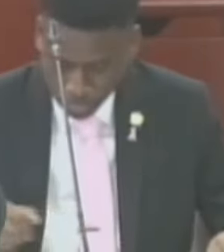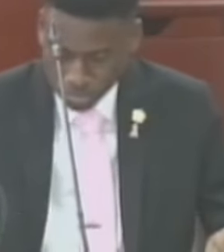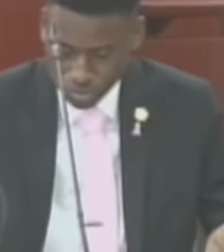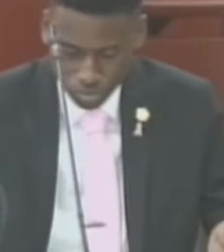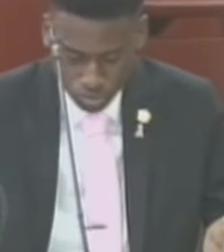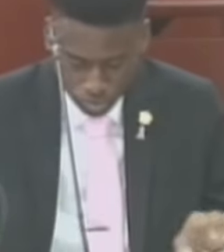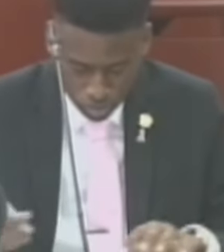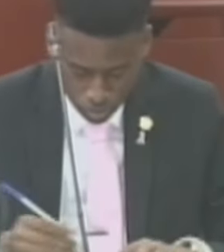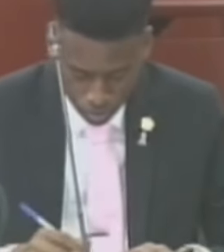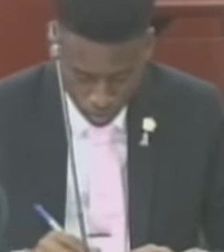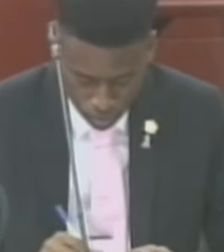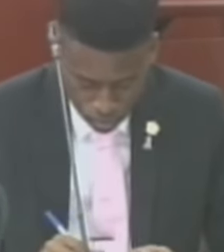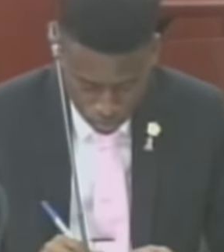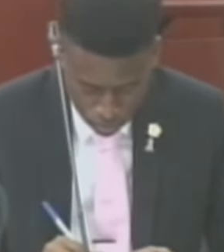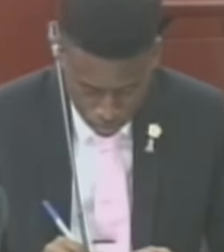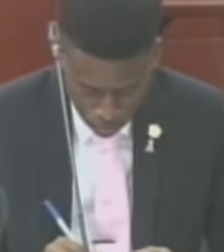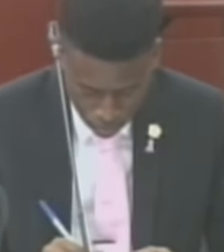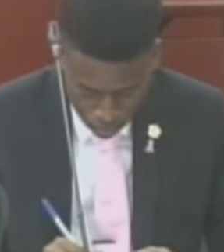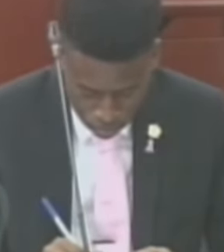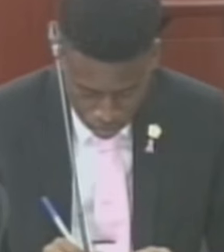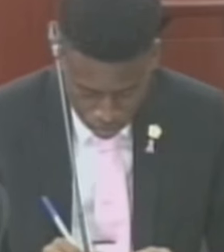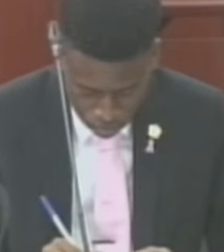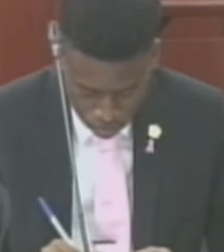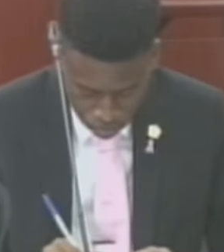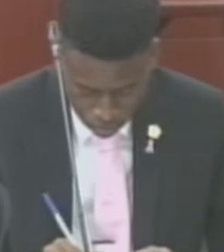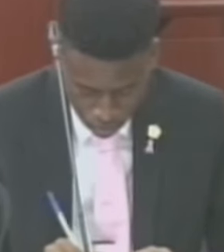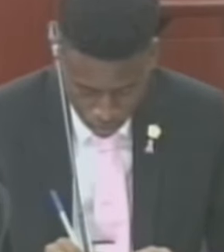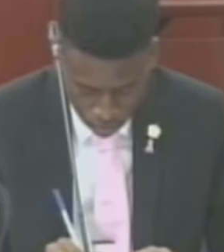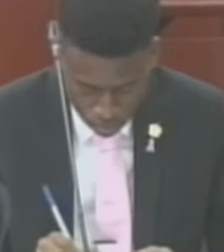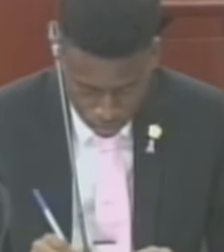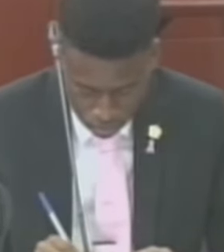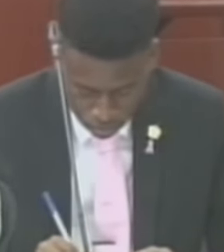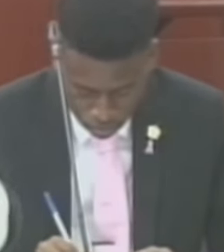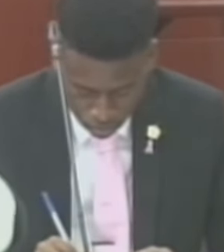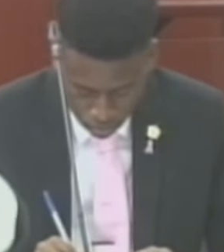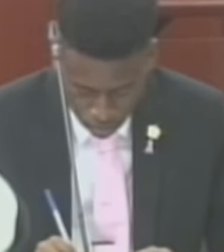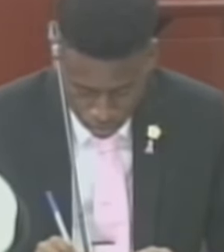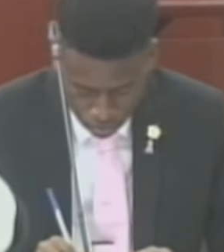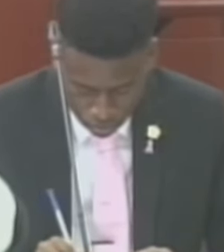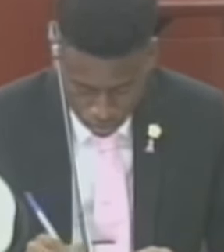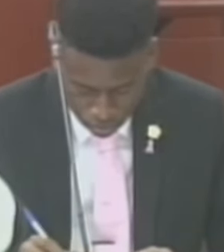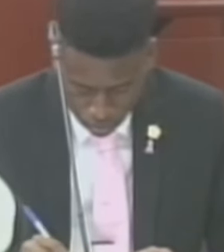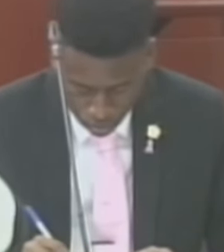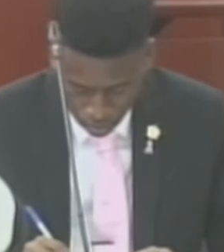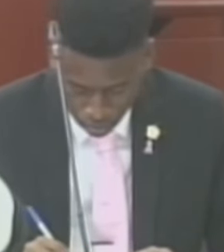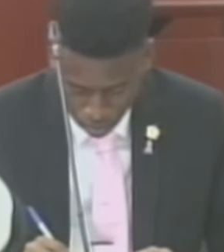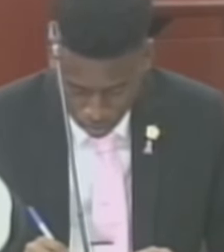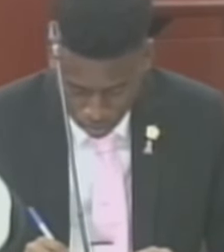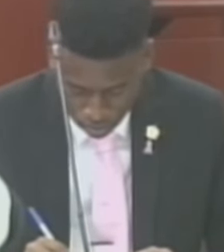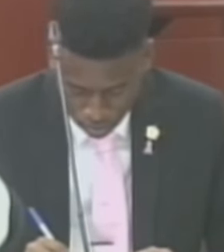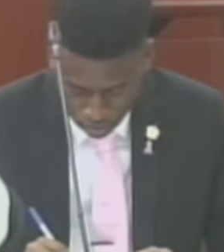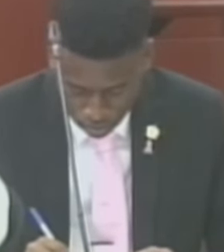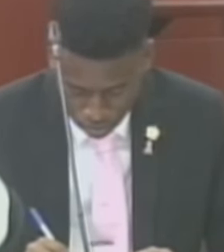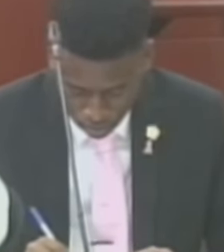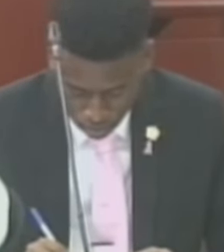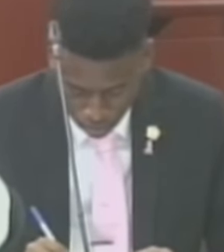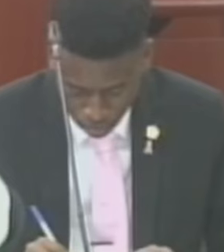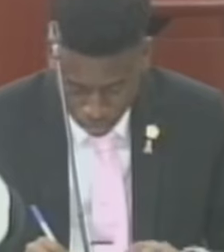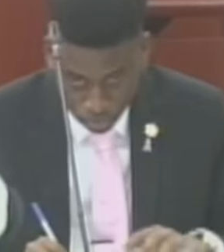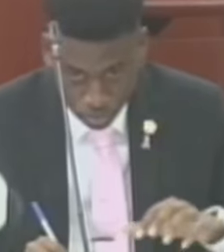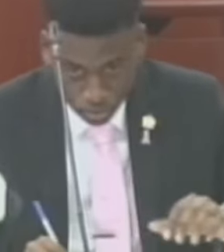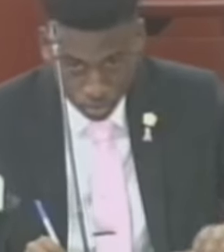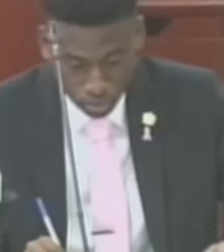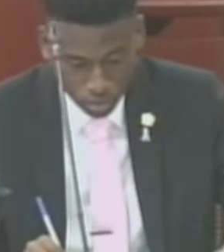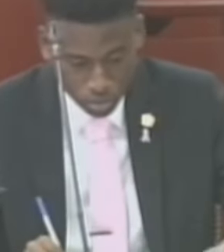The bill shortly entitled Proceeds of Crime Amendment Bill 2023 has been read a second time. House